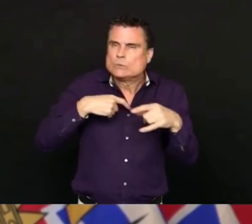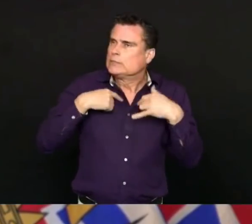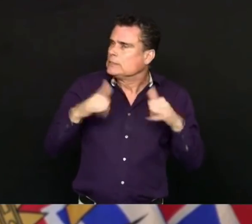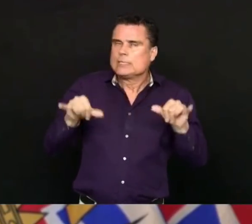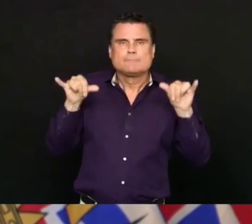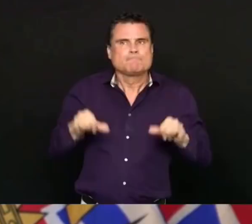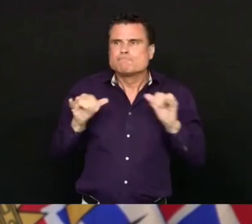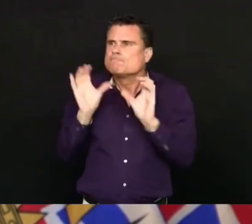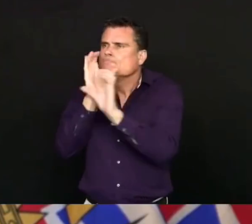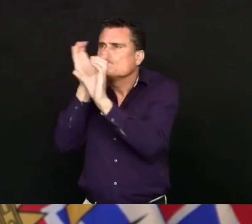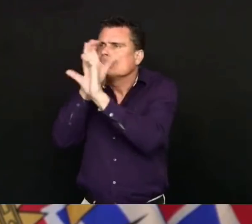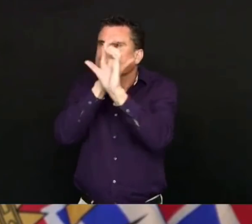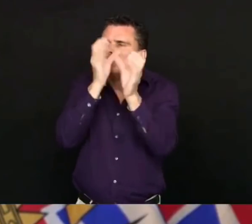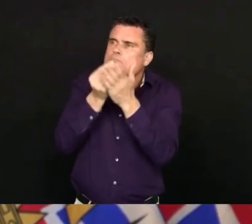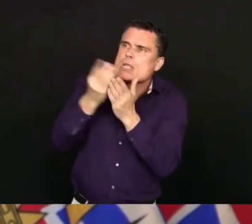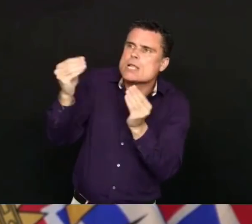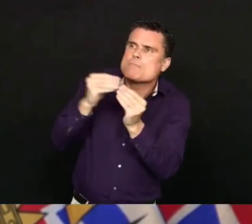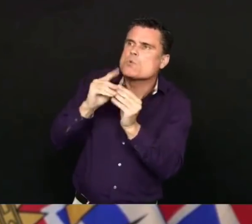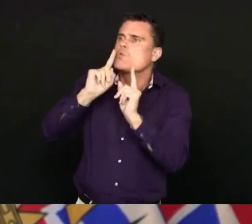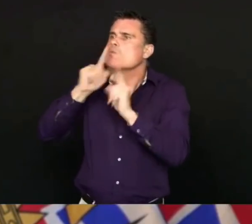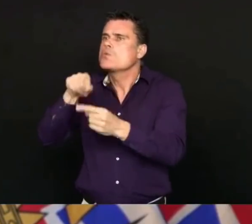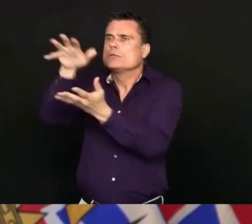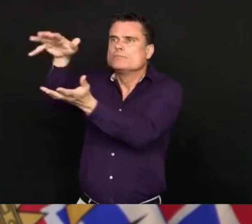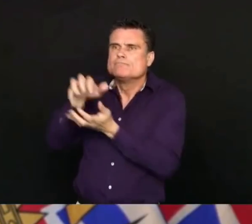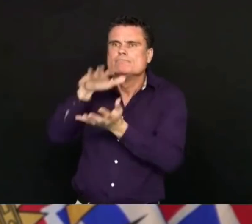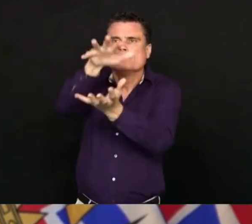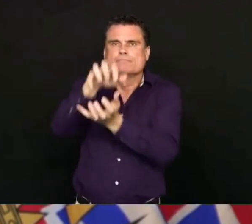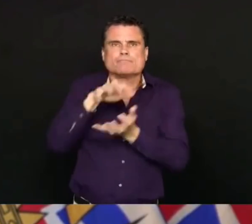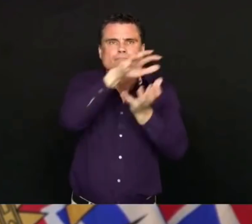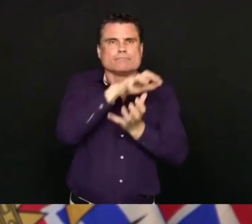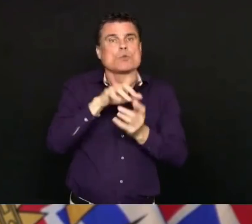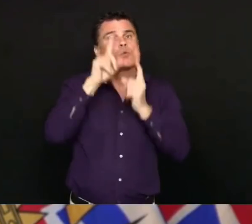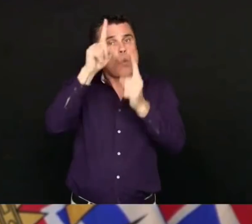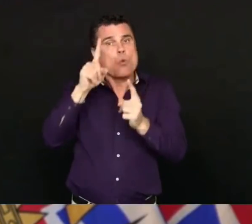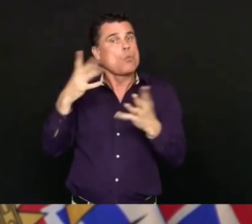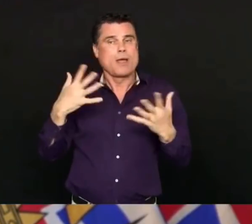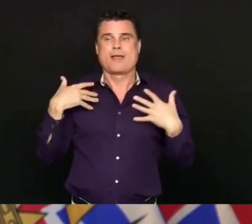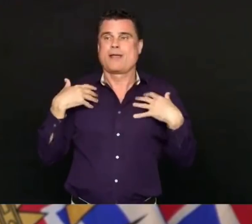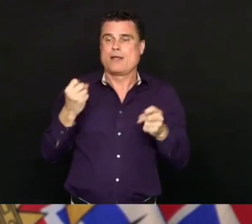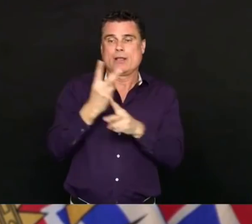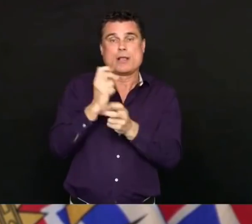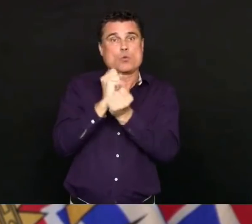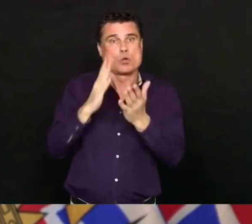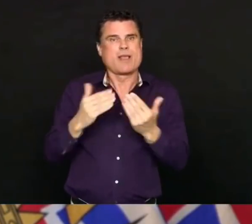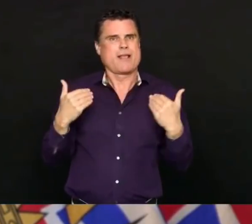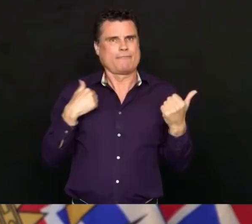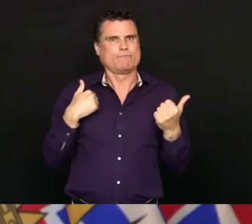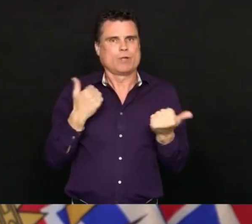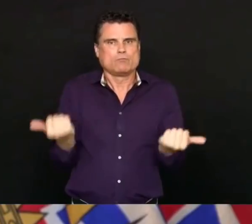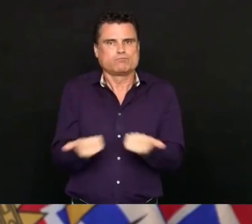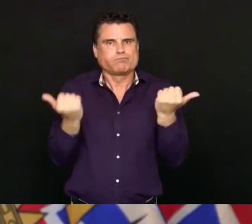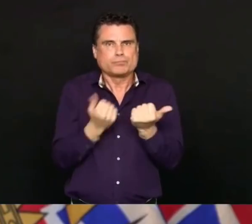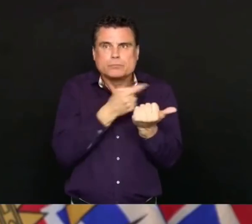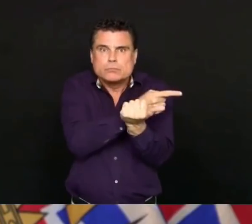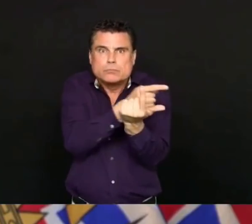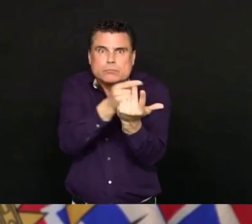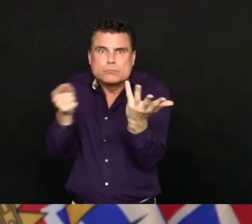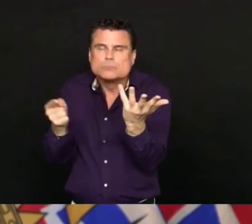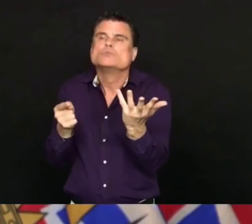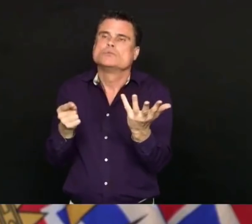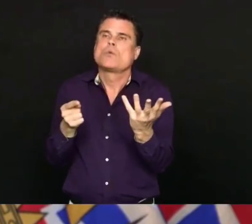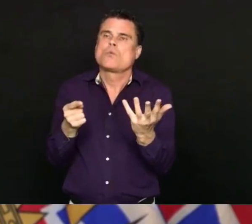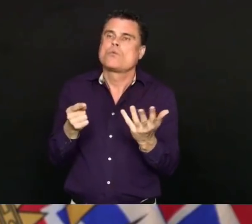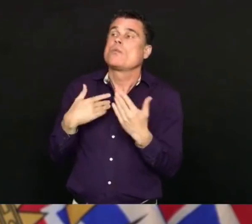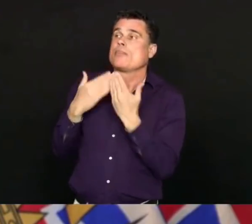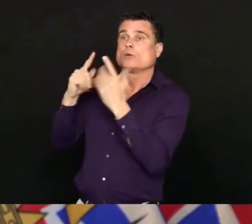care workers, and we want to thank you particularly to our neighbours in Alberta for their additional supply that they provided to